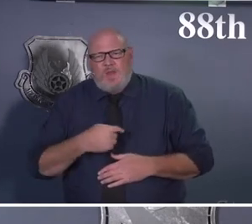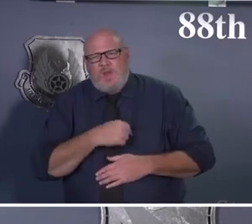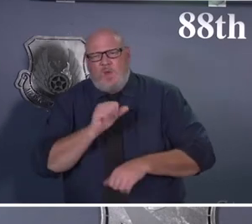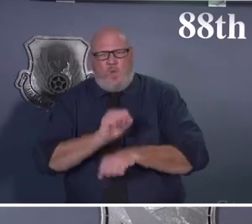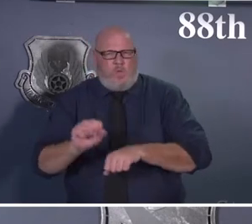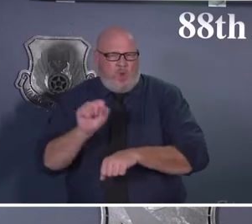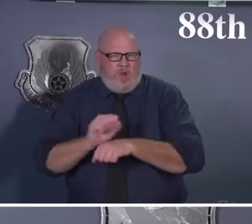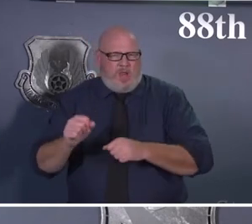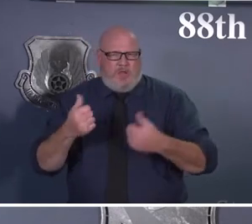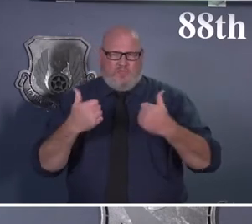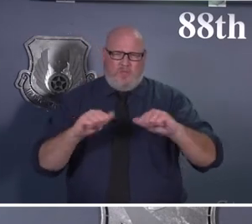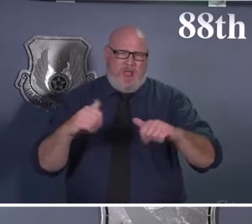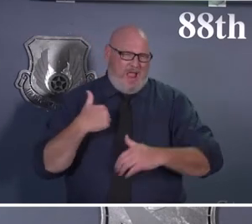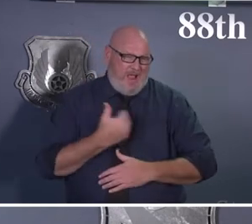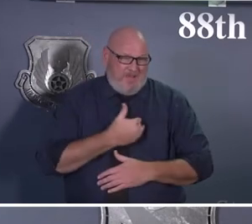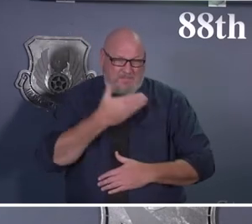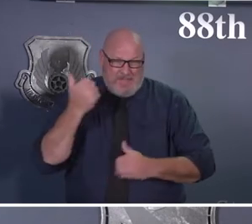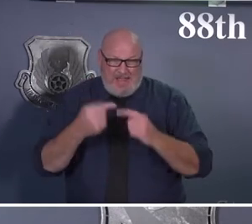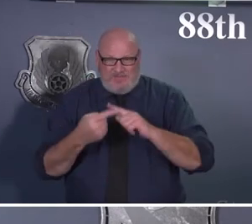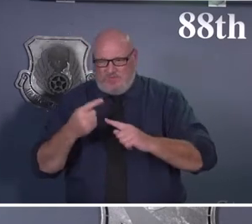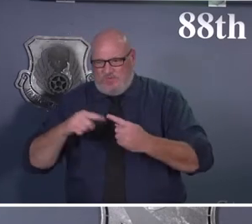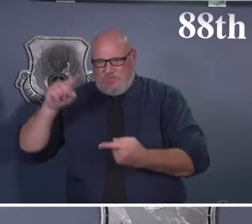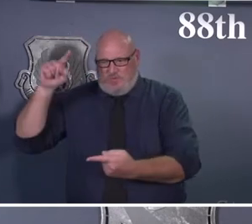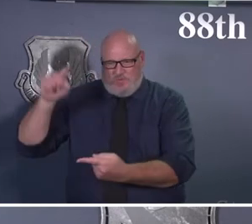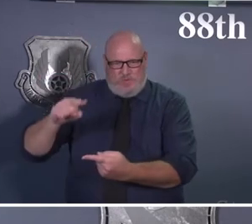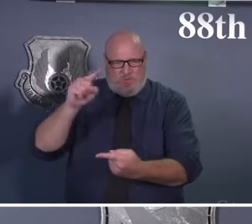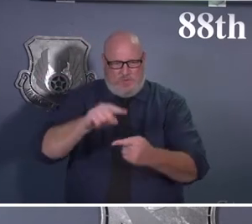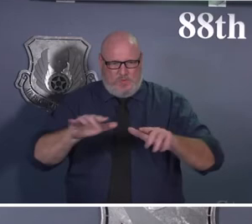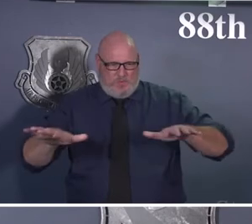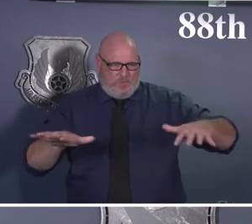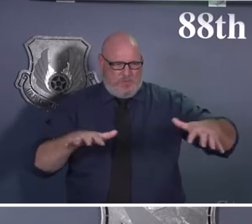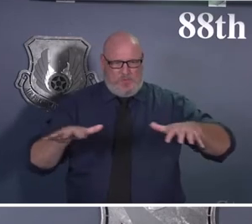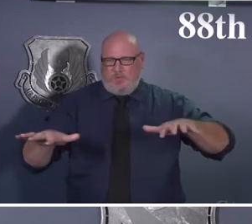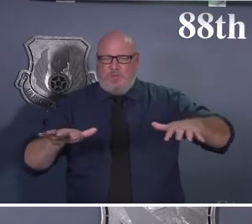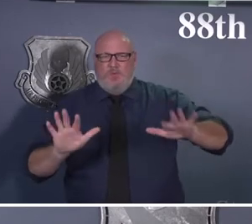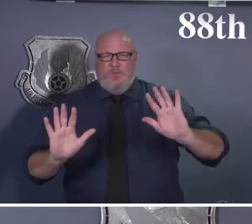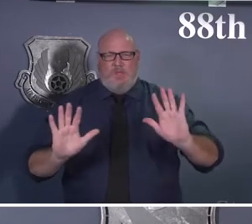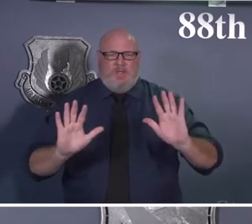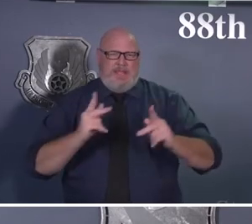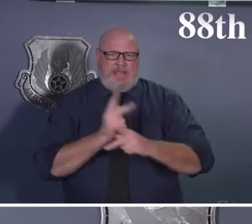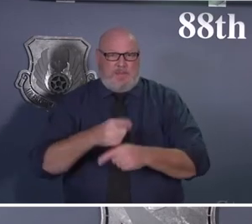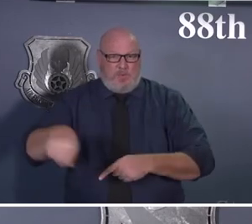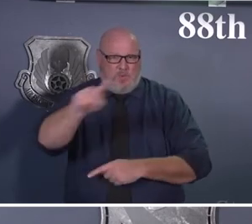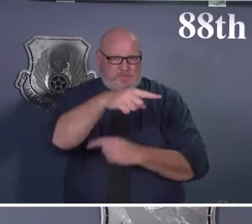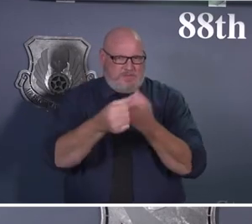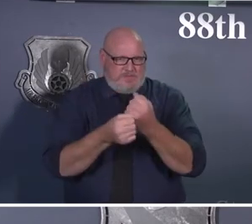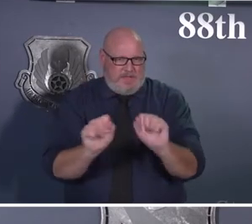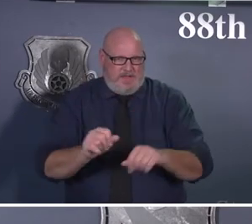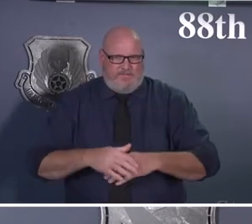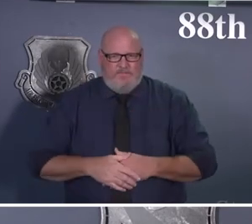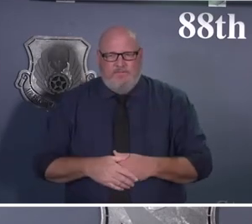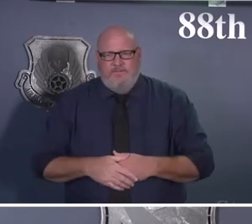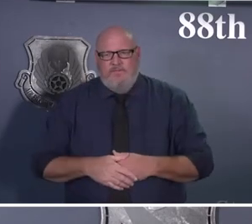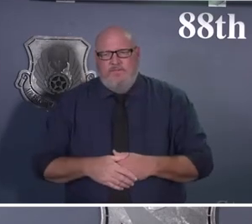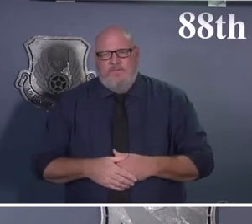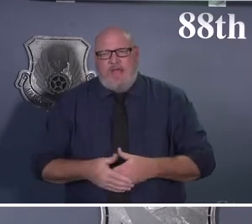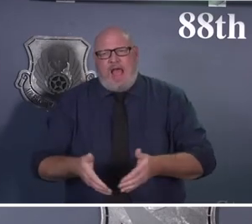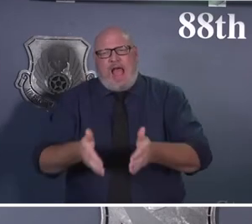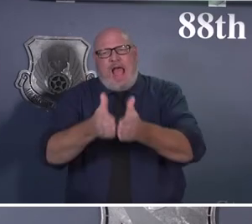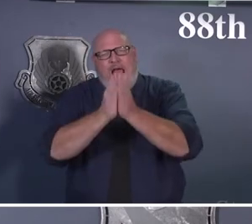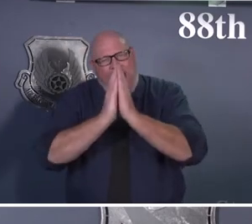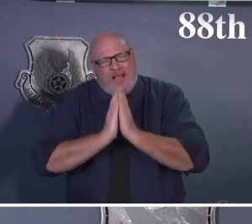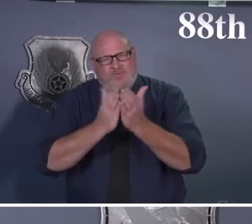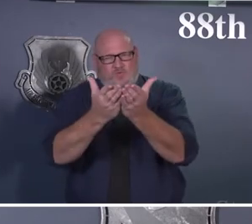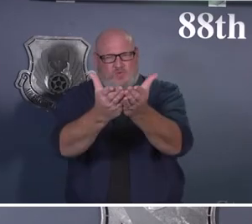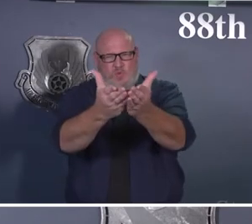that you so rightly deserve. So I ask you to continue to get after it. And we will continue to advocate